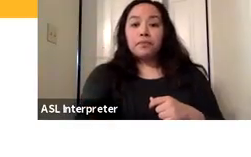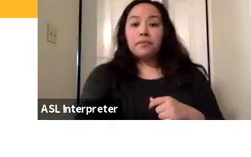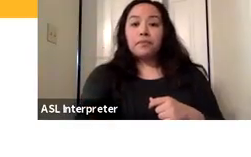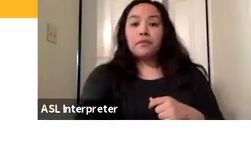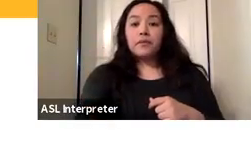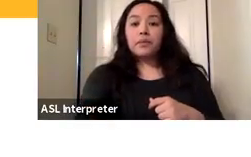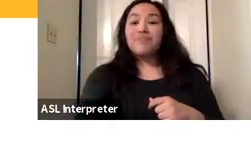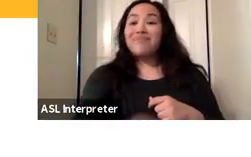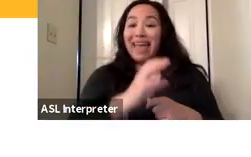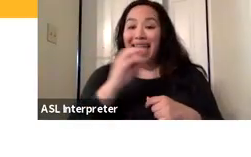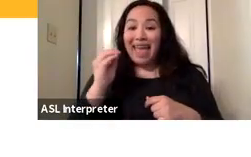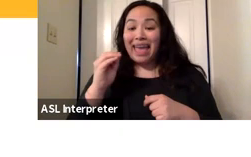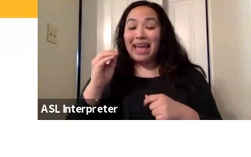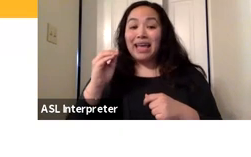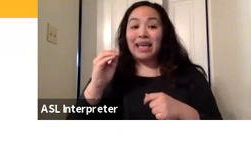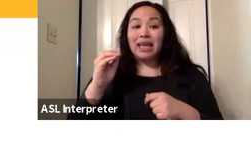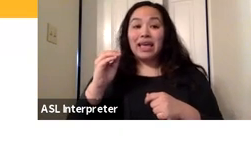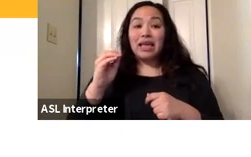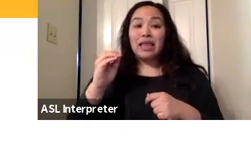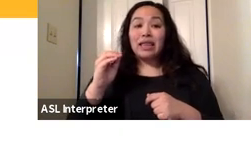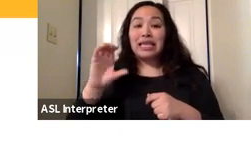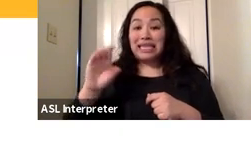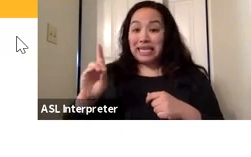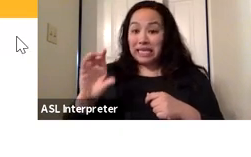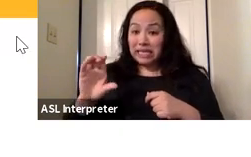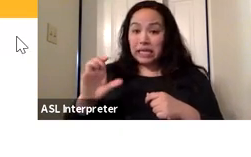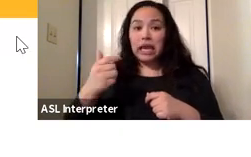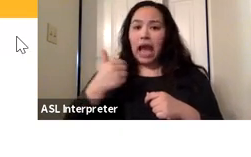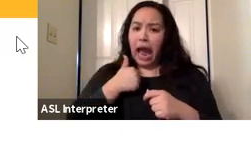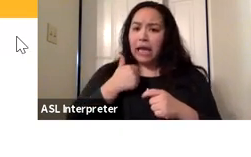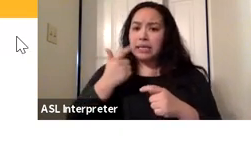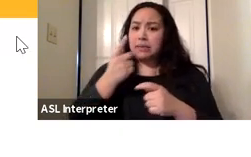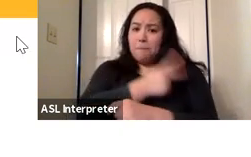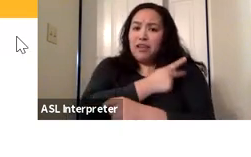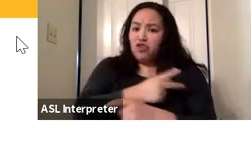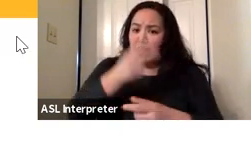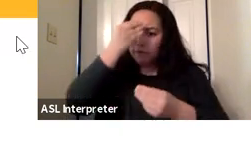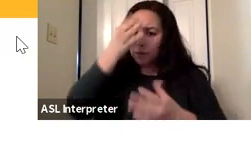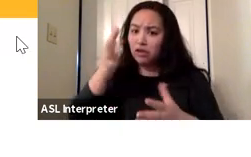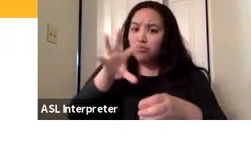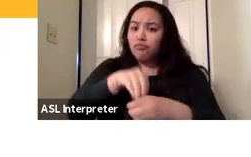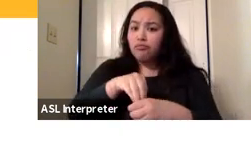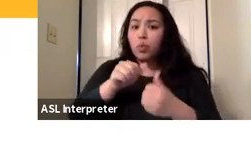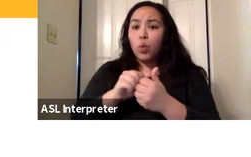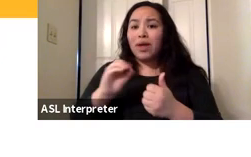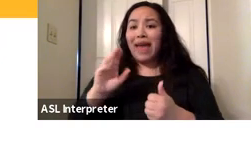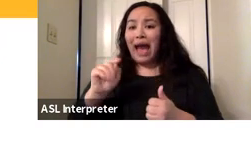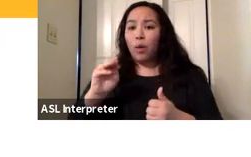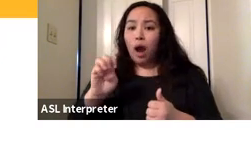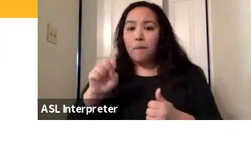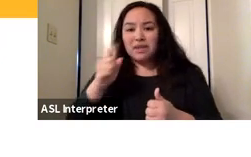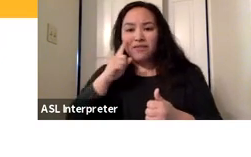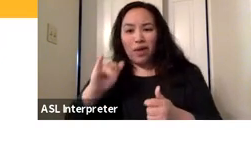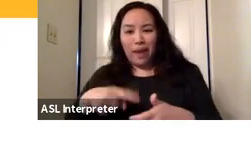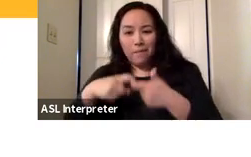And the CDPH required patient education, which was part of part of the outcome of the pause is that